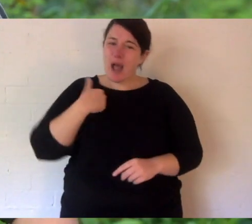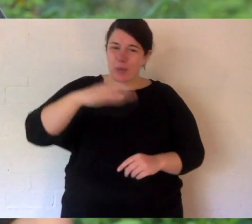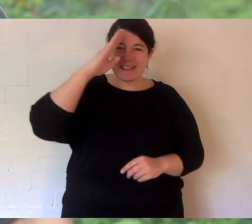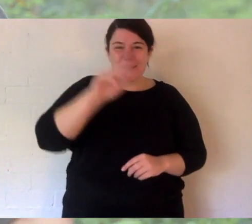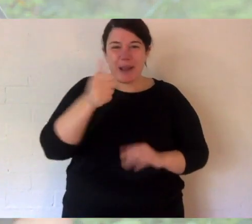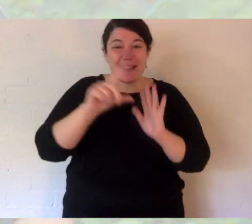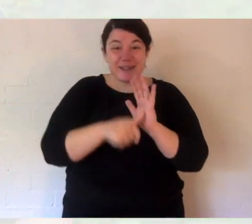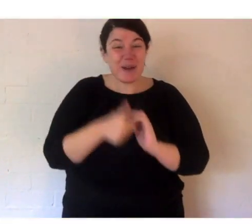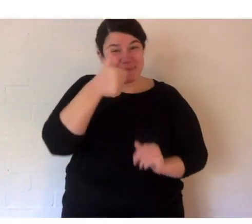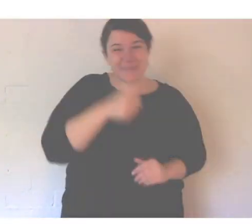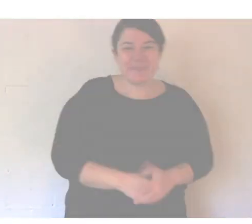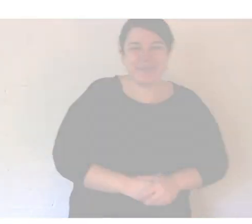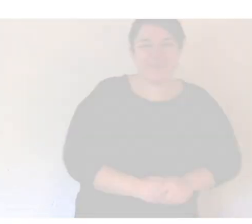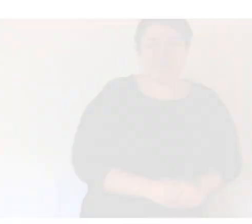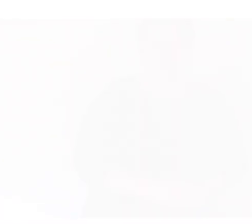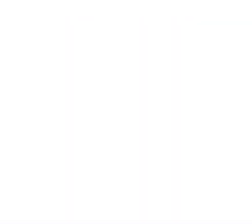next time.